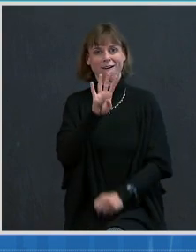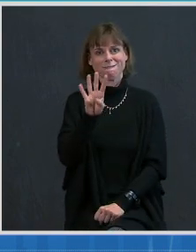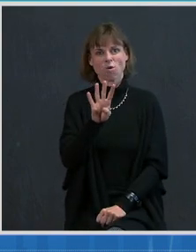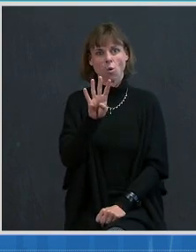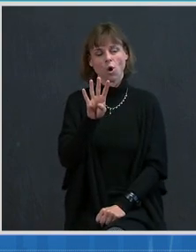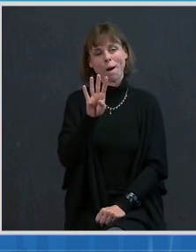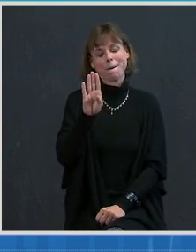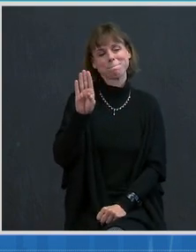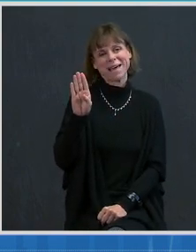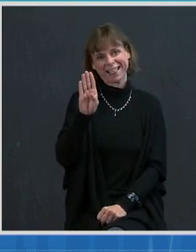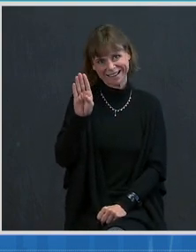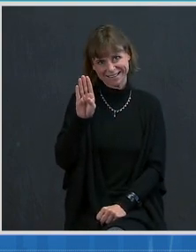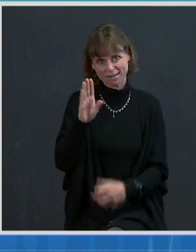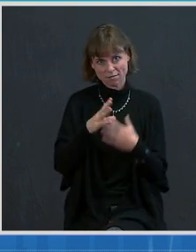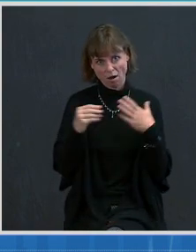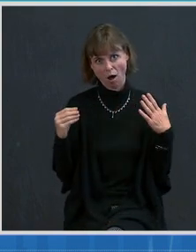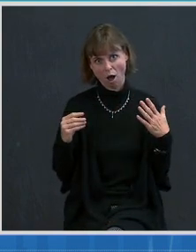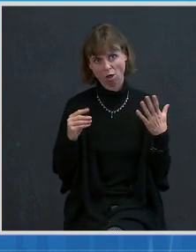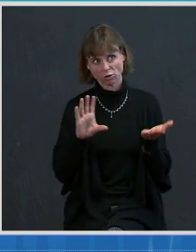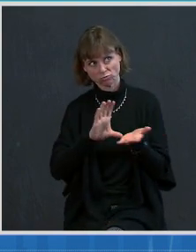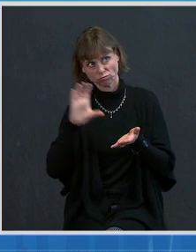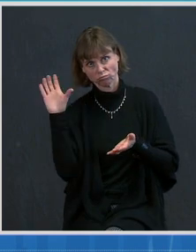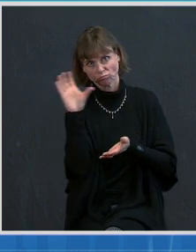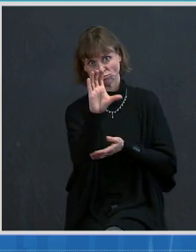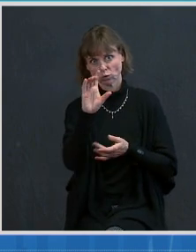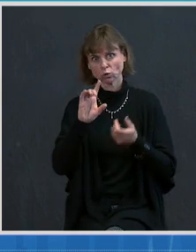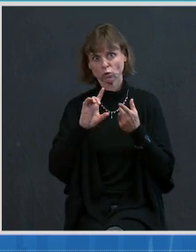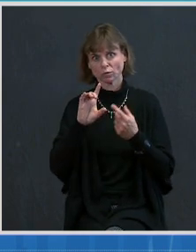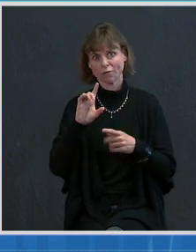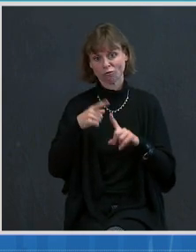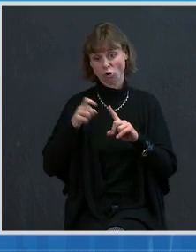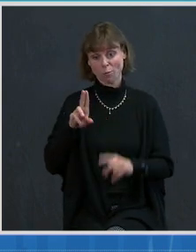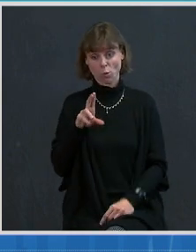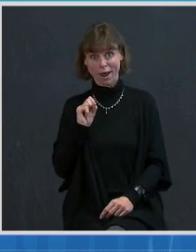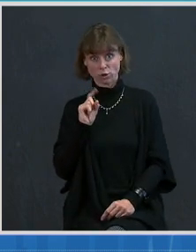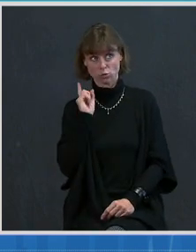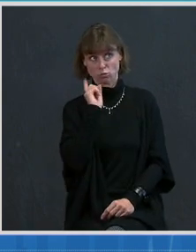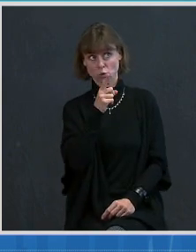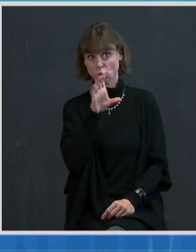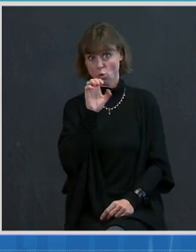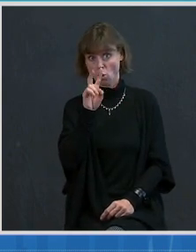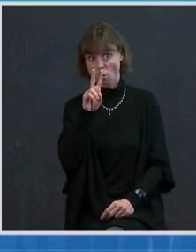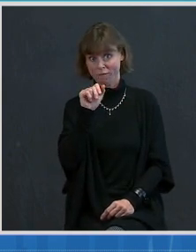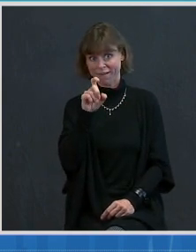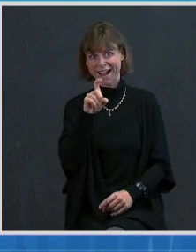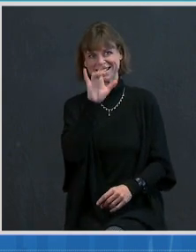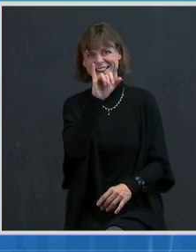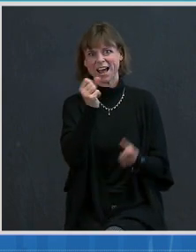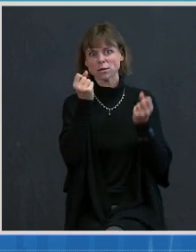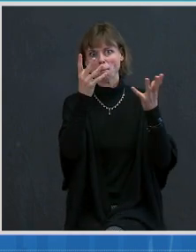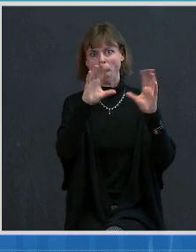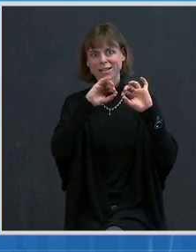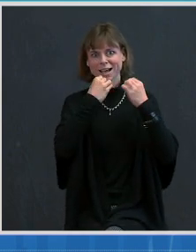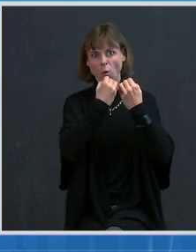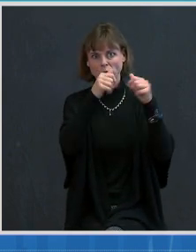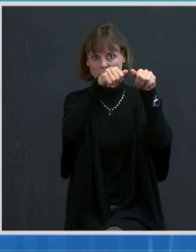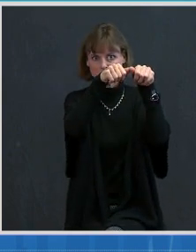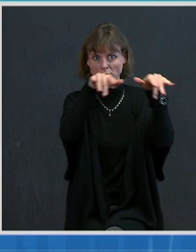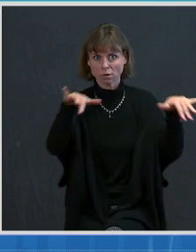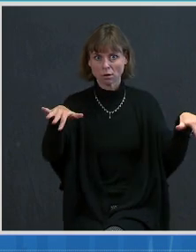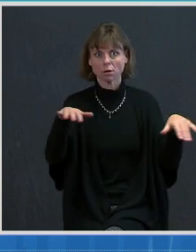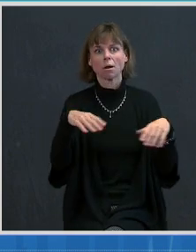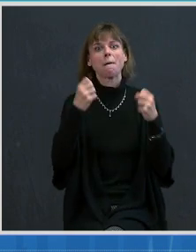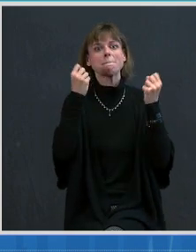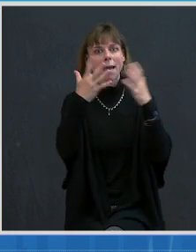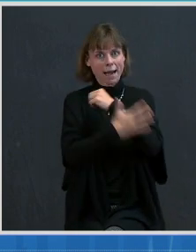that the United States will be giving to COVAX, which is a multi-organization, multi-country effort to help